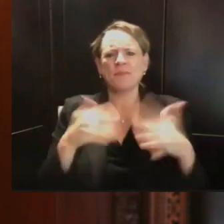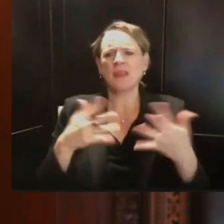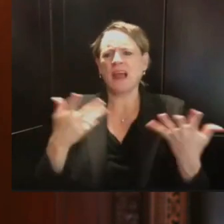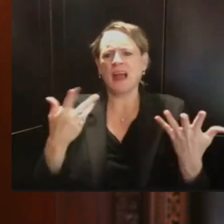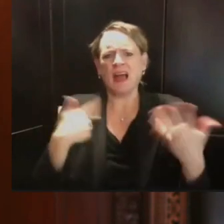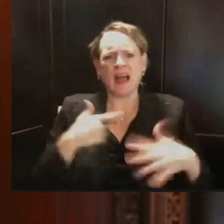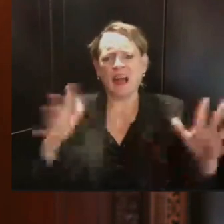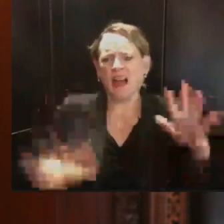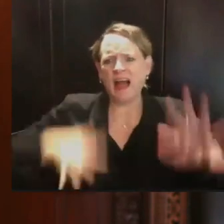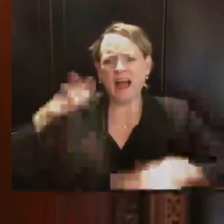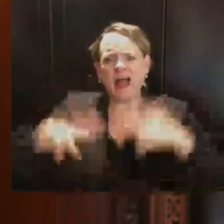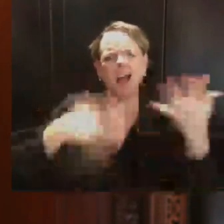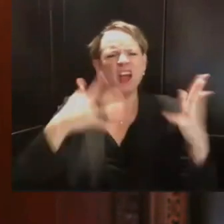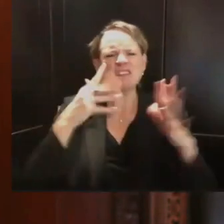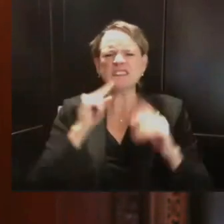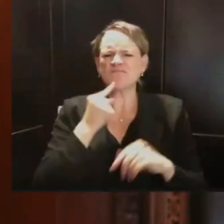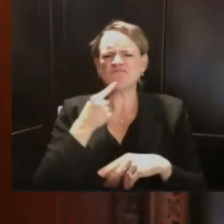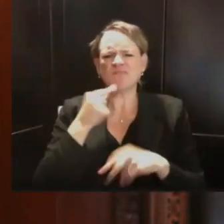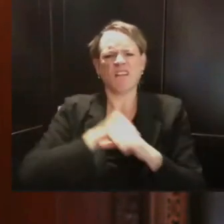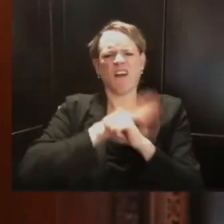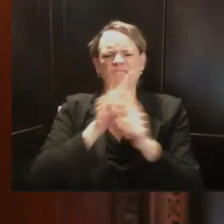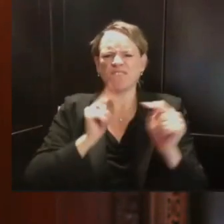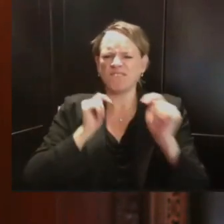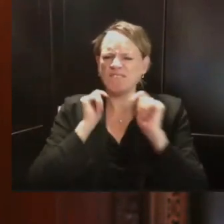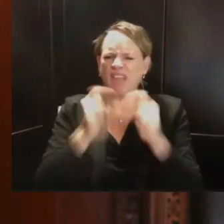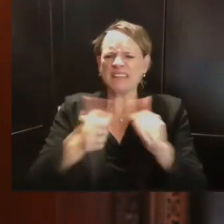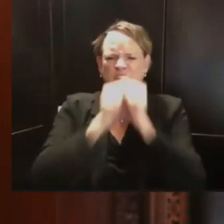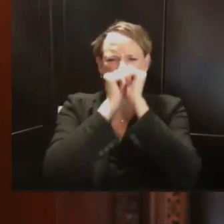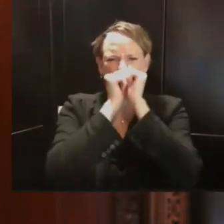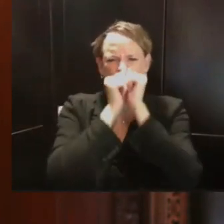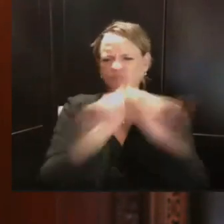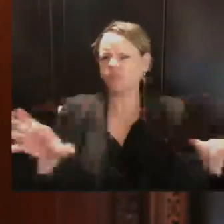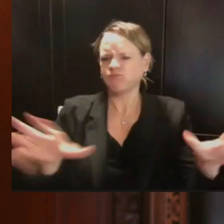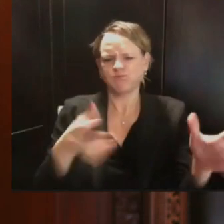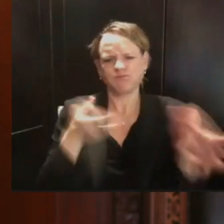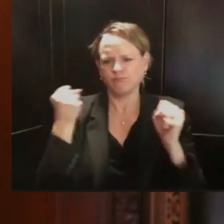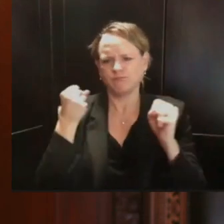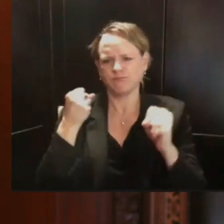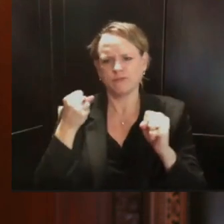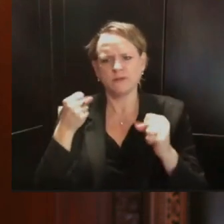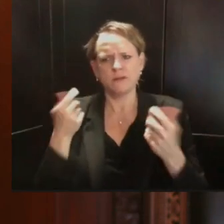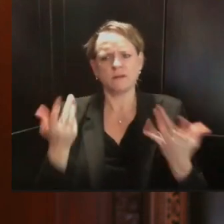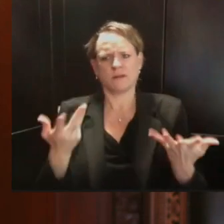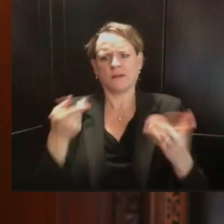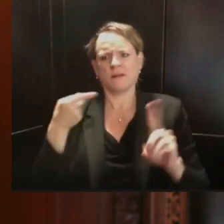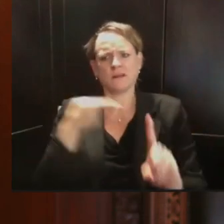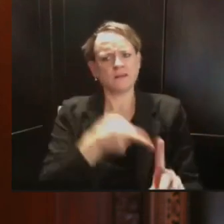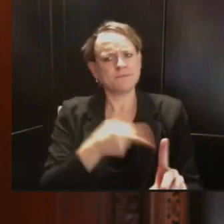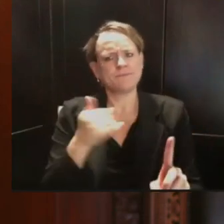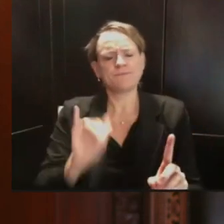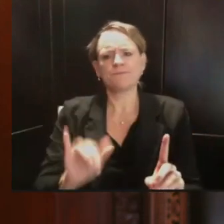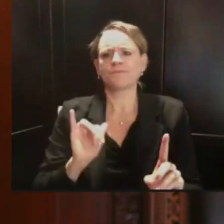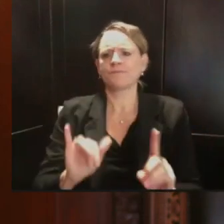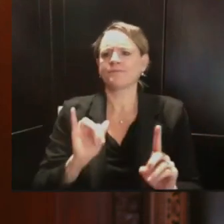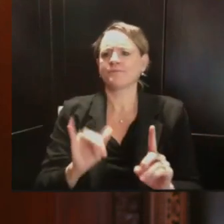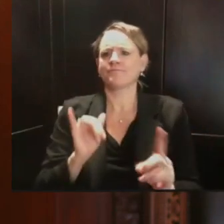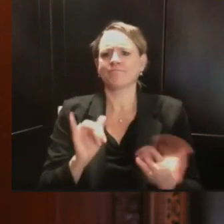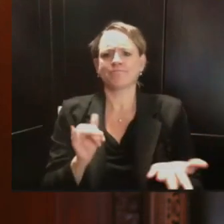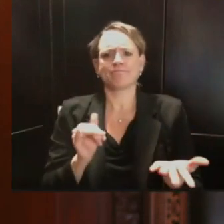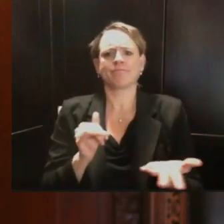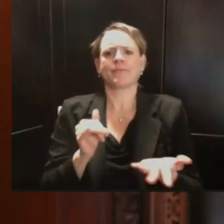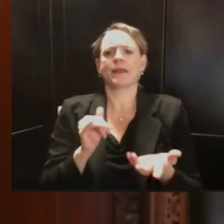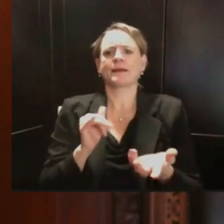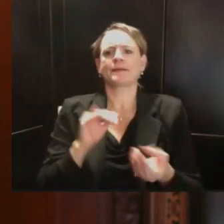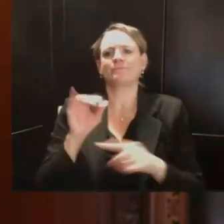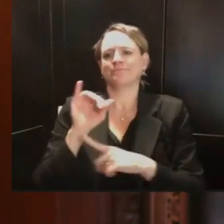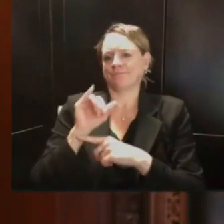a growth that's been primarily driven in large part by the unprecedented number of infections among 18 to 24